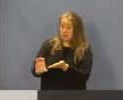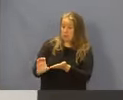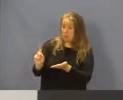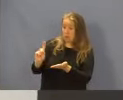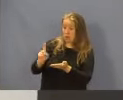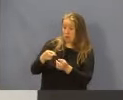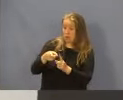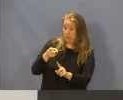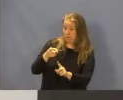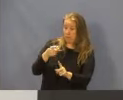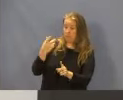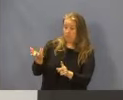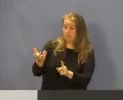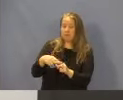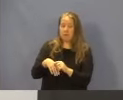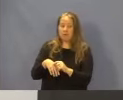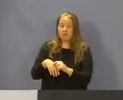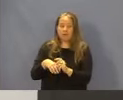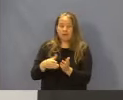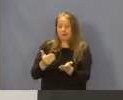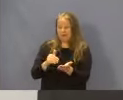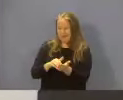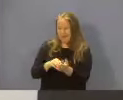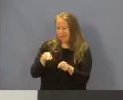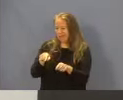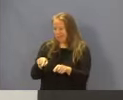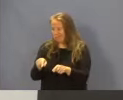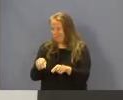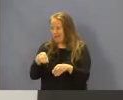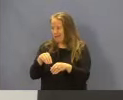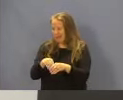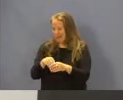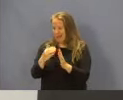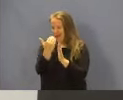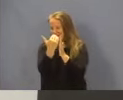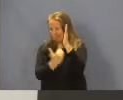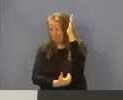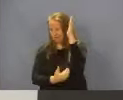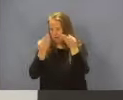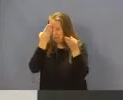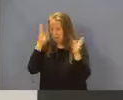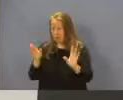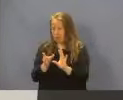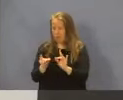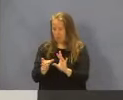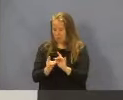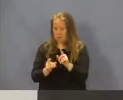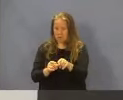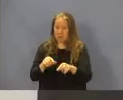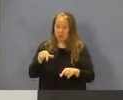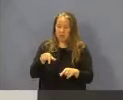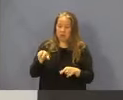each of the various staffing types are again outlined in the public notice. The